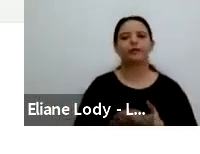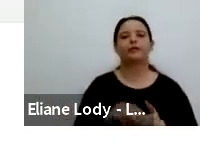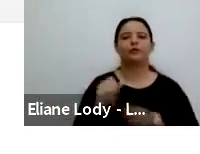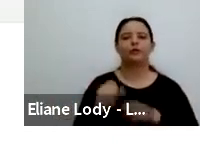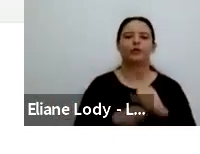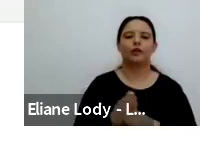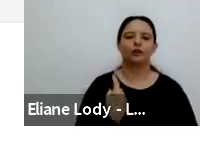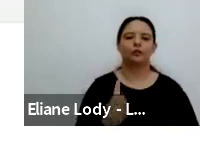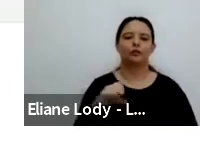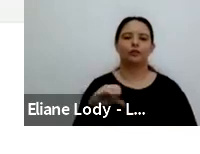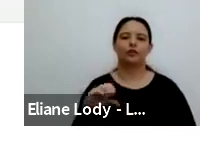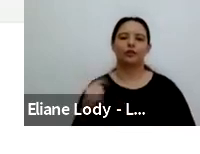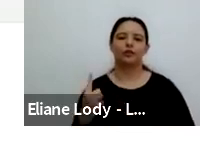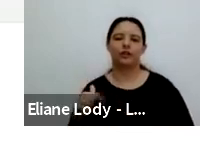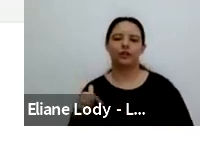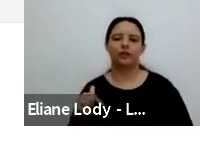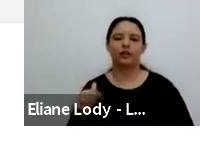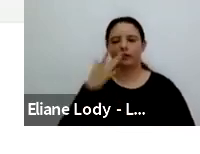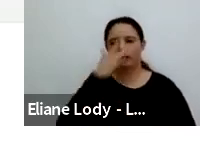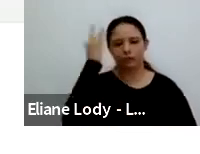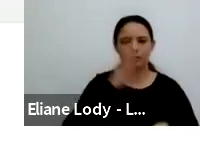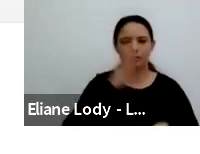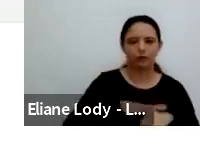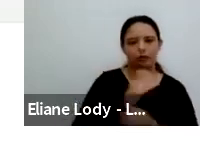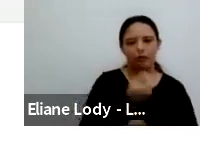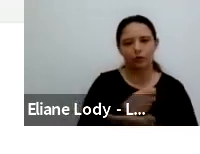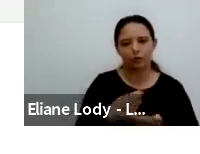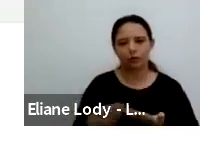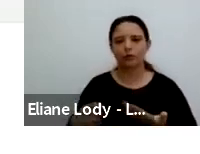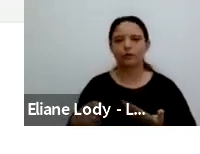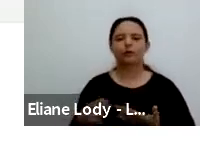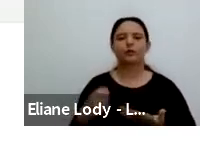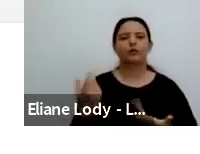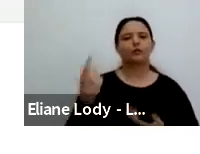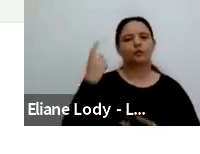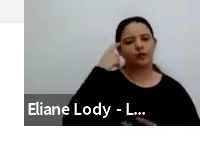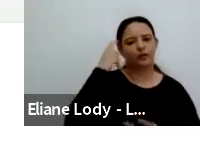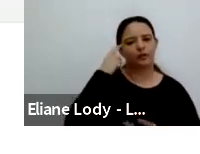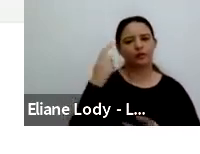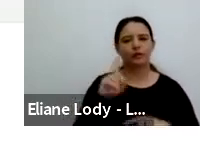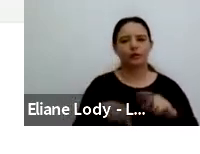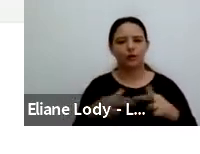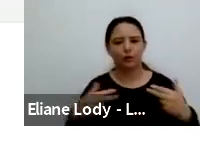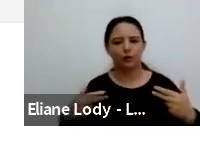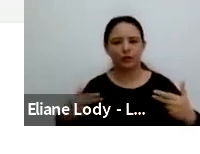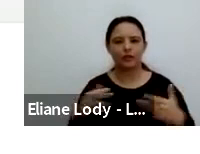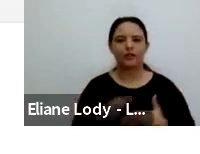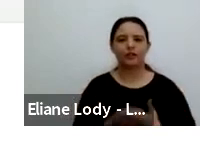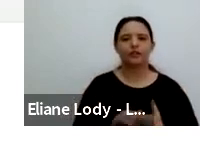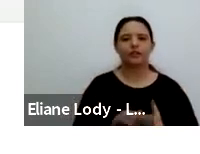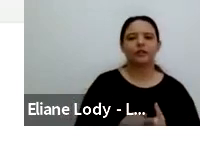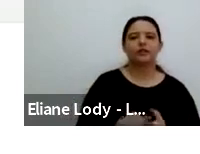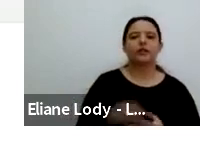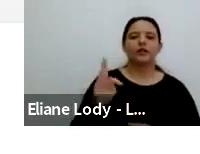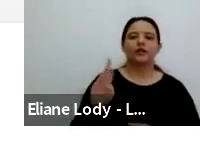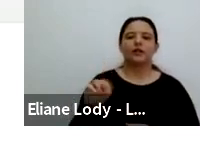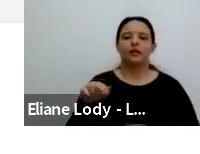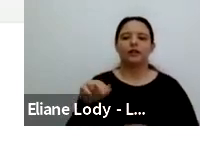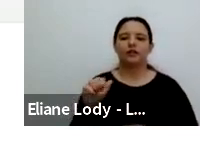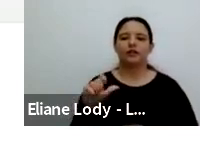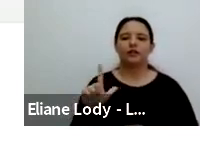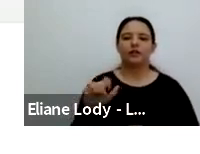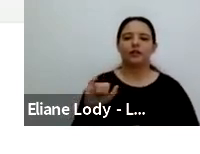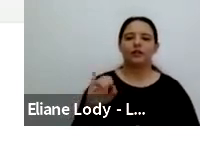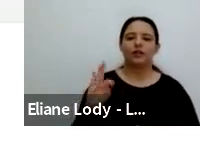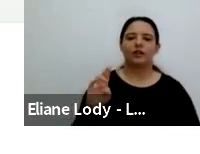Trans literacy shifts from traditional notions of literacies or literacy as a skill based singular phenomena occurring in bounded